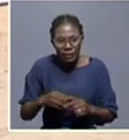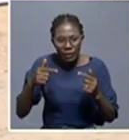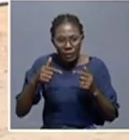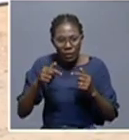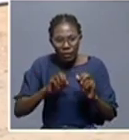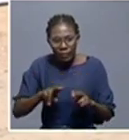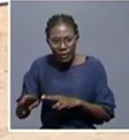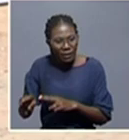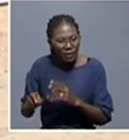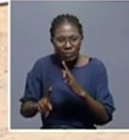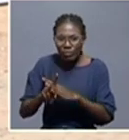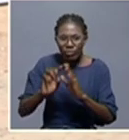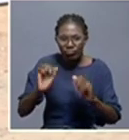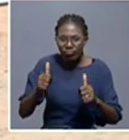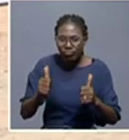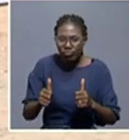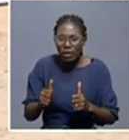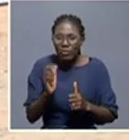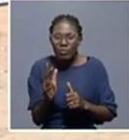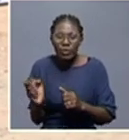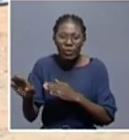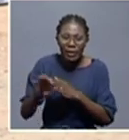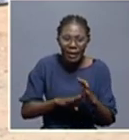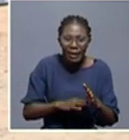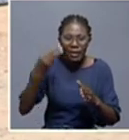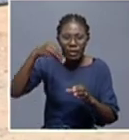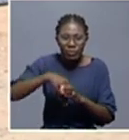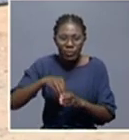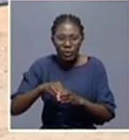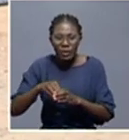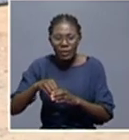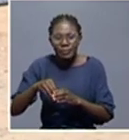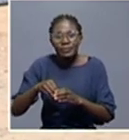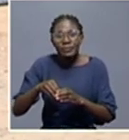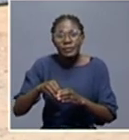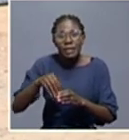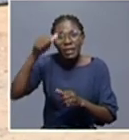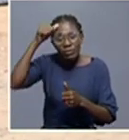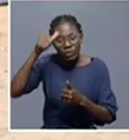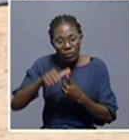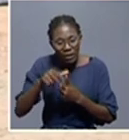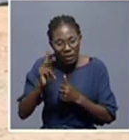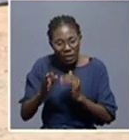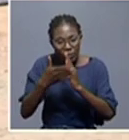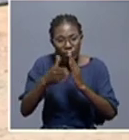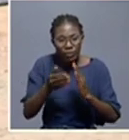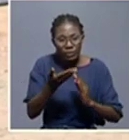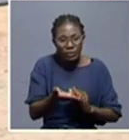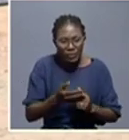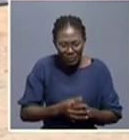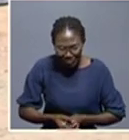well. Dignities have been participating at the event to share the significance of these days. So the Mahaika region, even